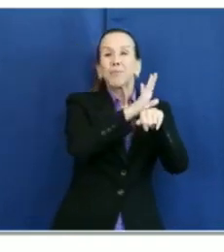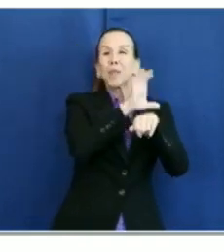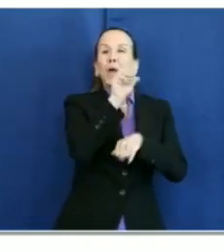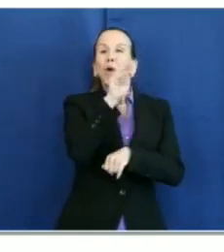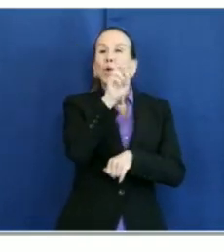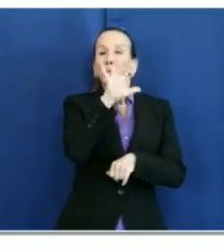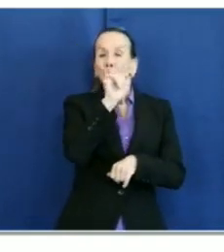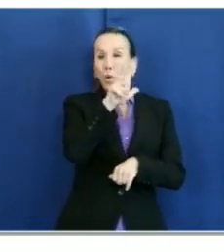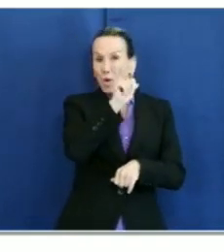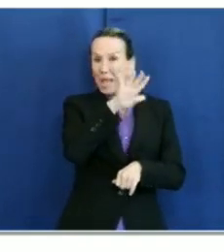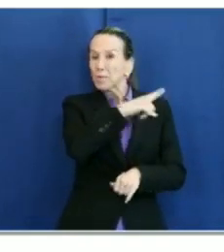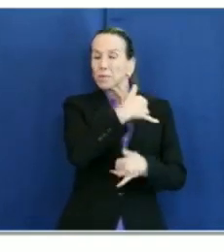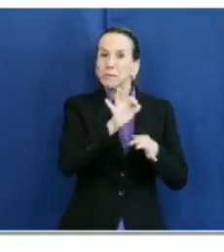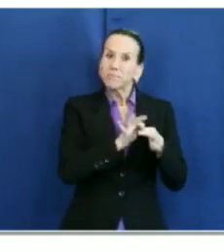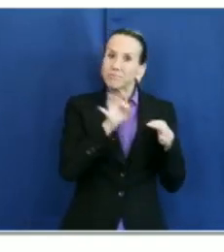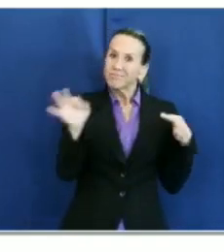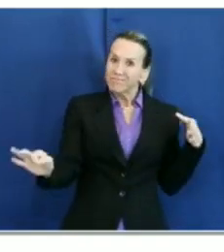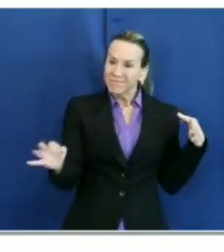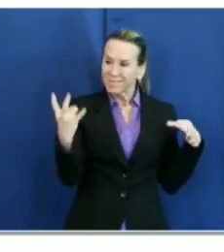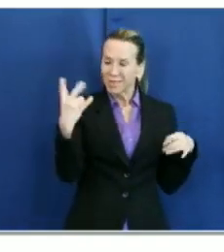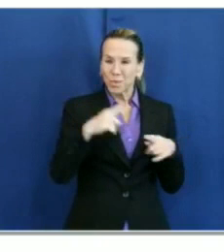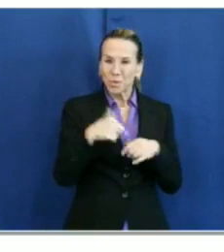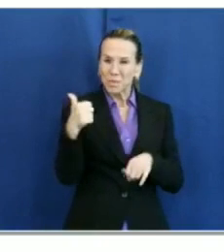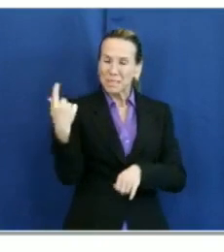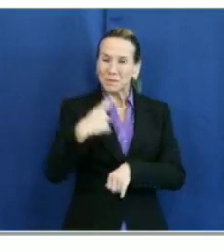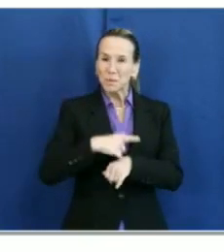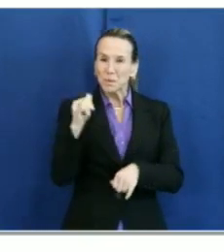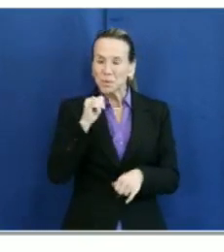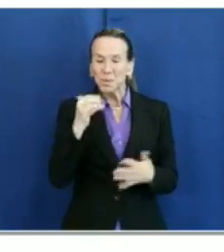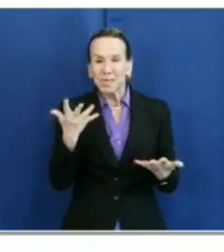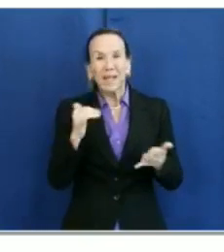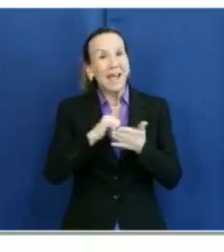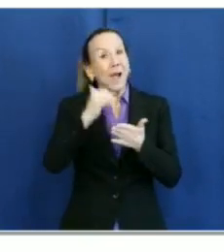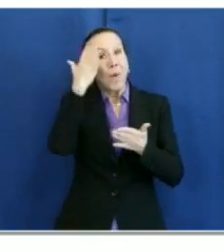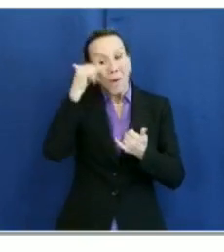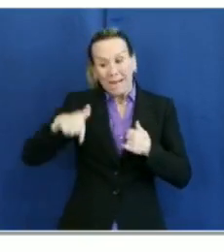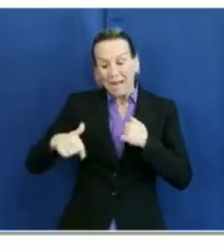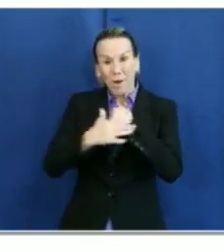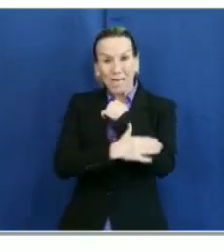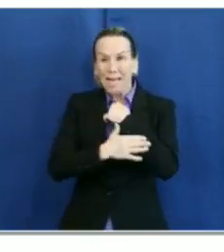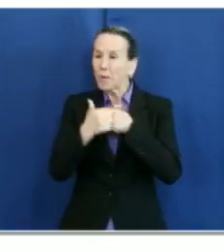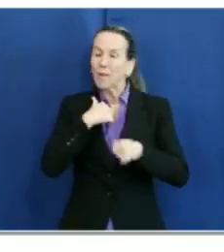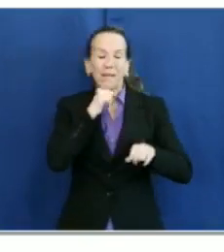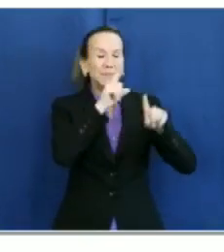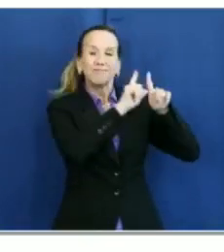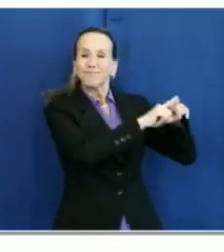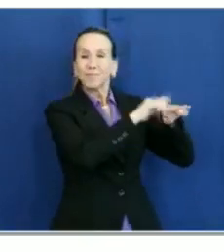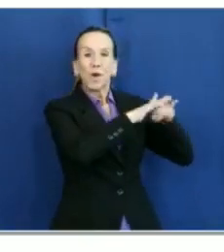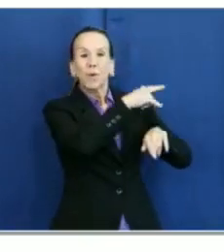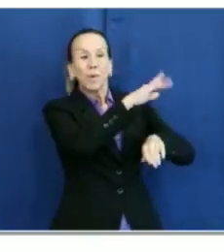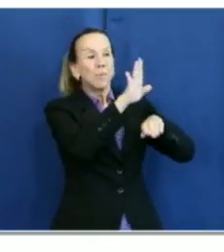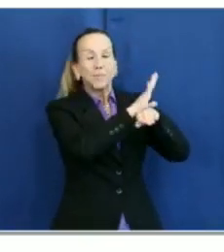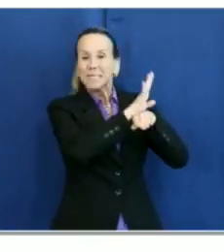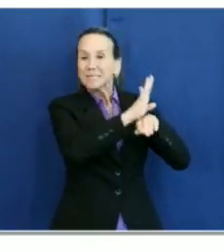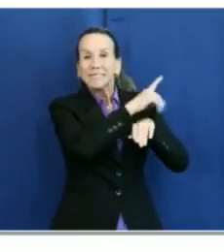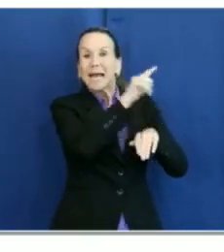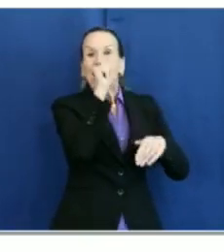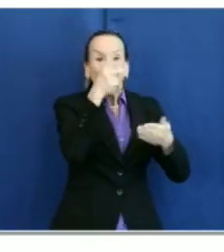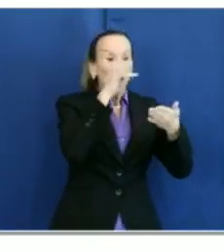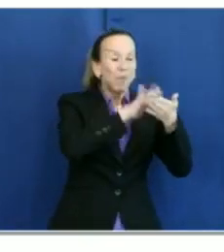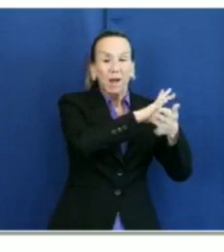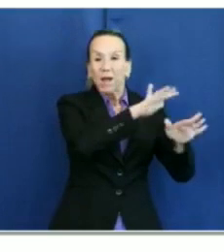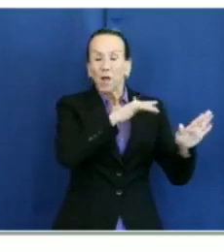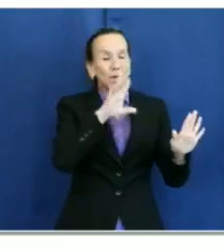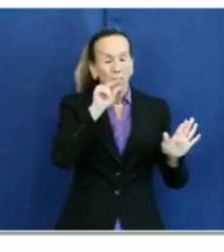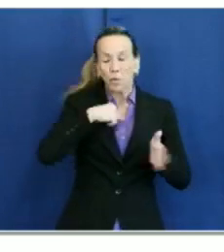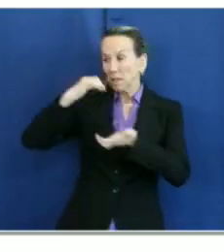to have significant delays between seven and ten days. That's why, as a county, we don't rely on those commercial labs. We have our partnership with HELICS